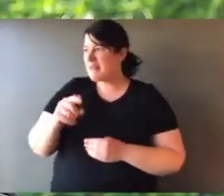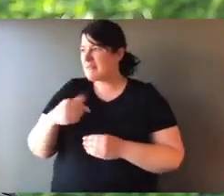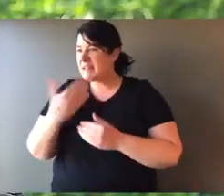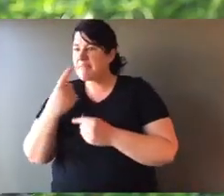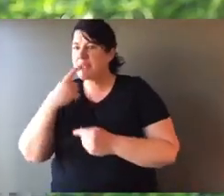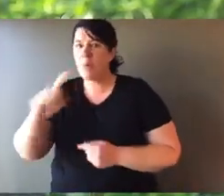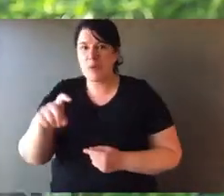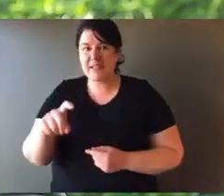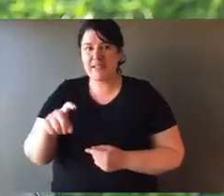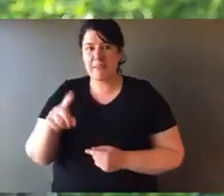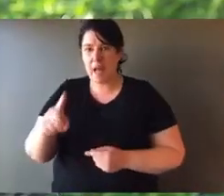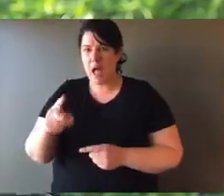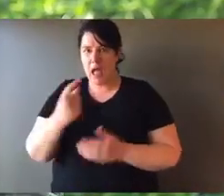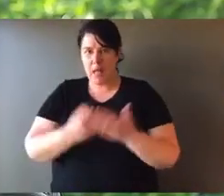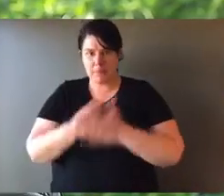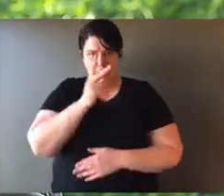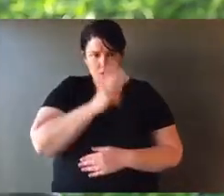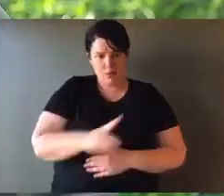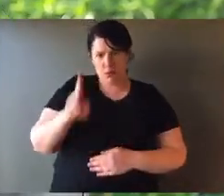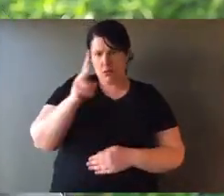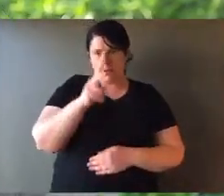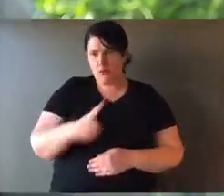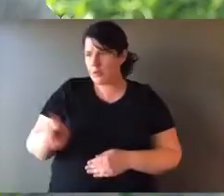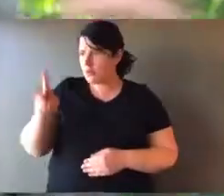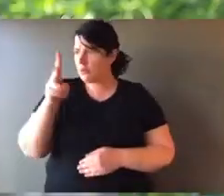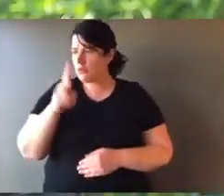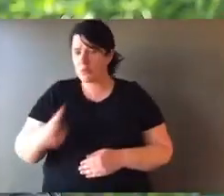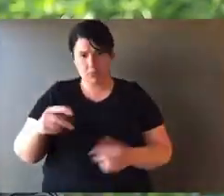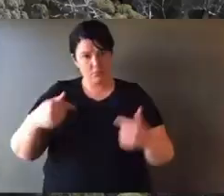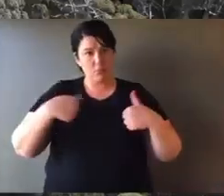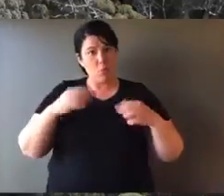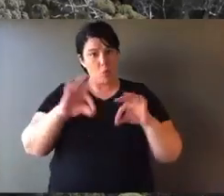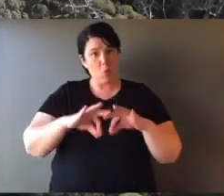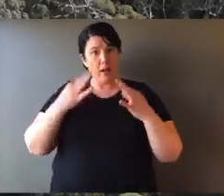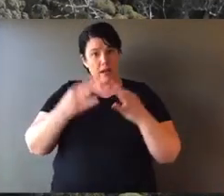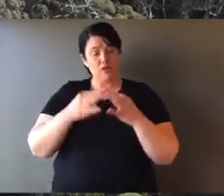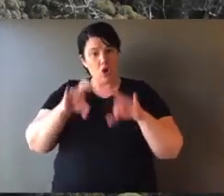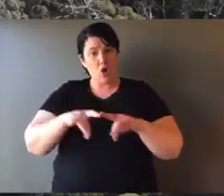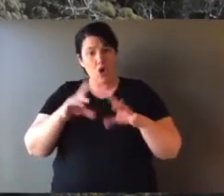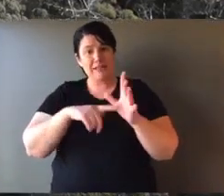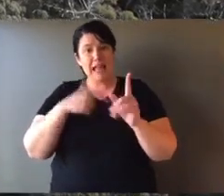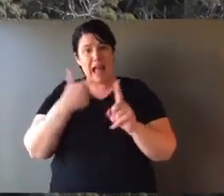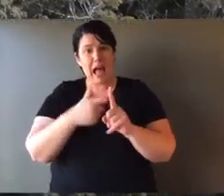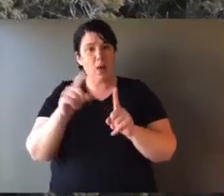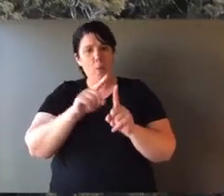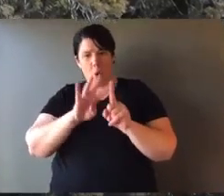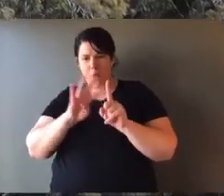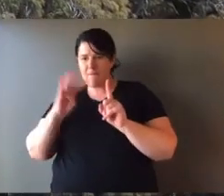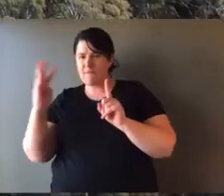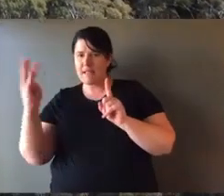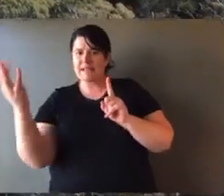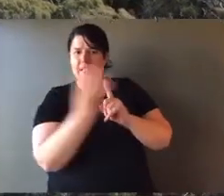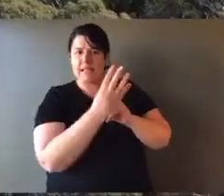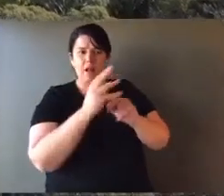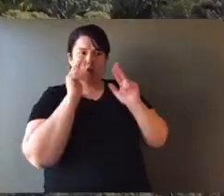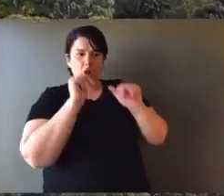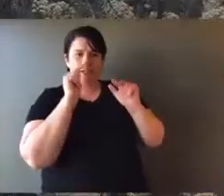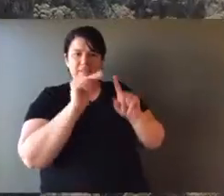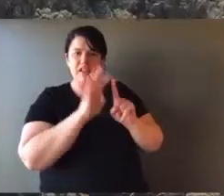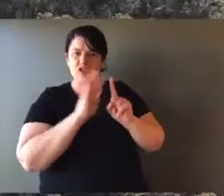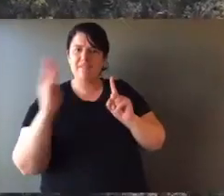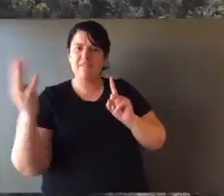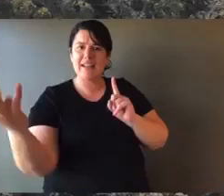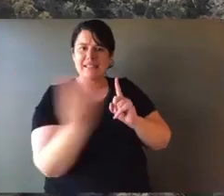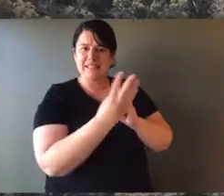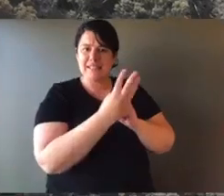eradicate. But they're like an endless tide. They just keep coming. Now, something that Aussie Ark employs is conservation fencing.